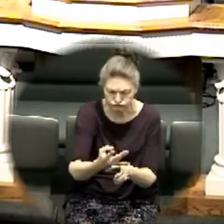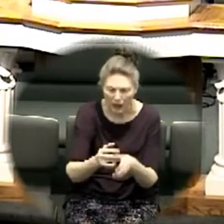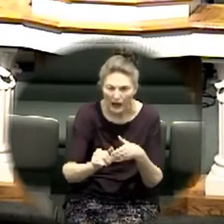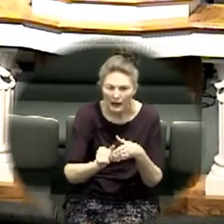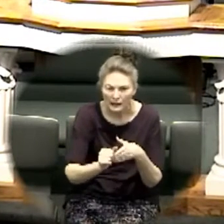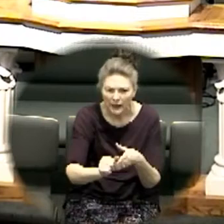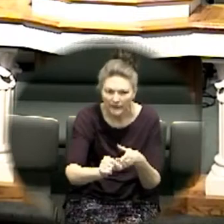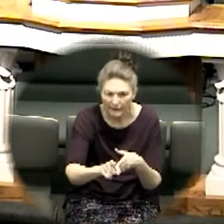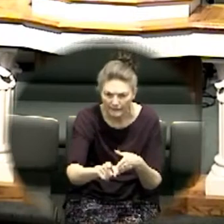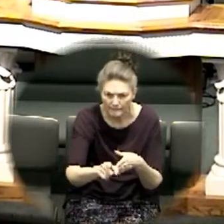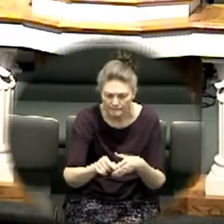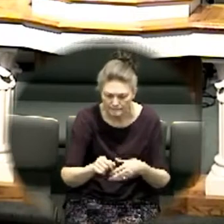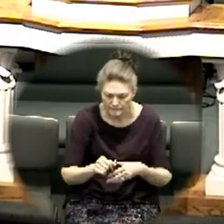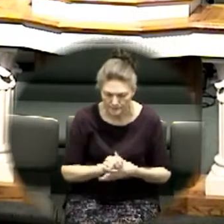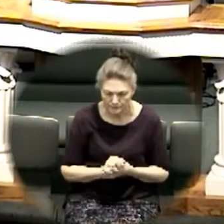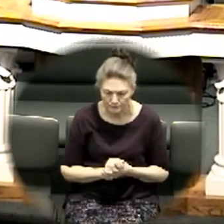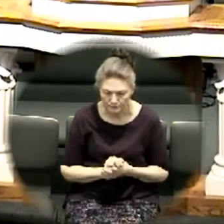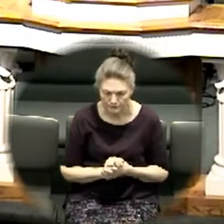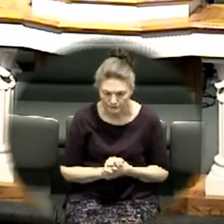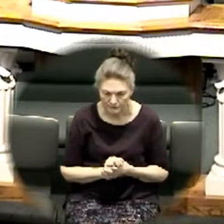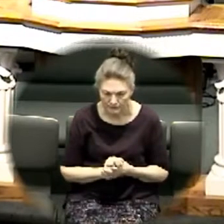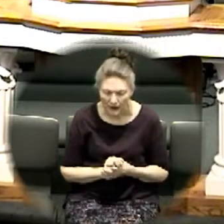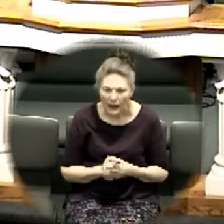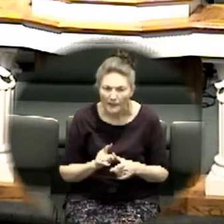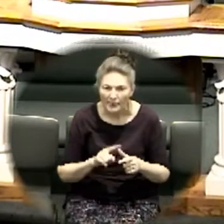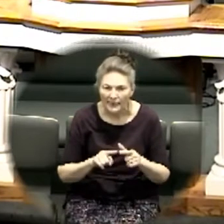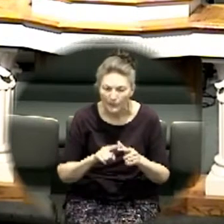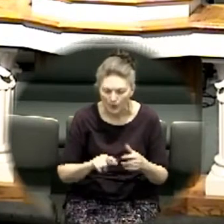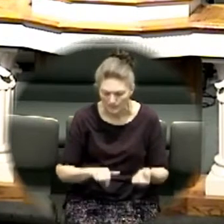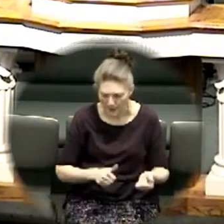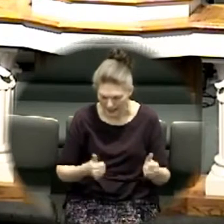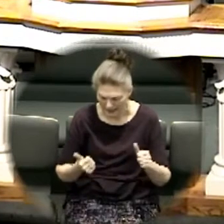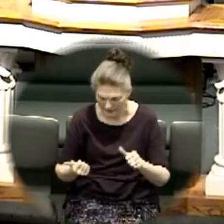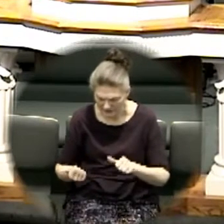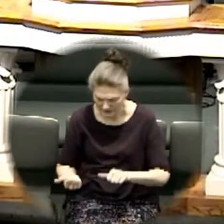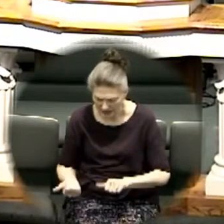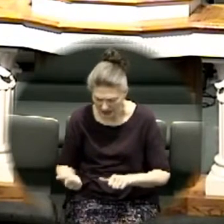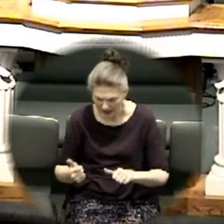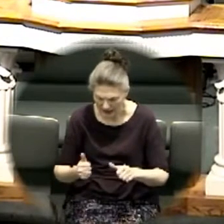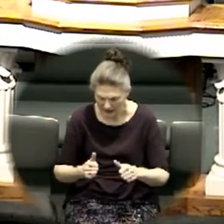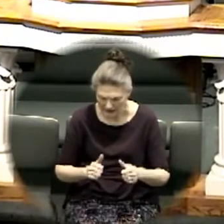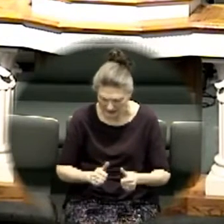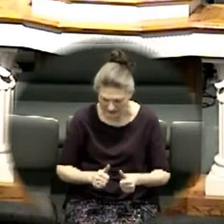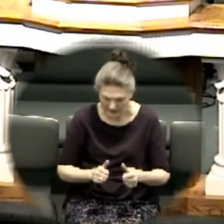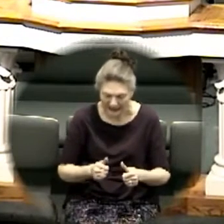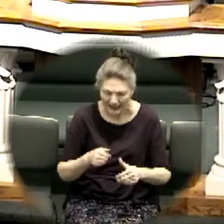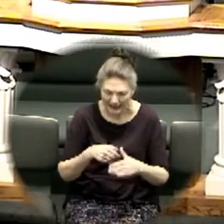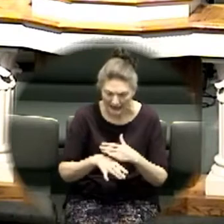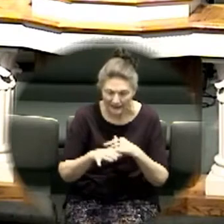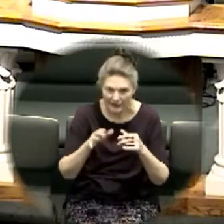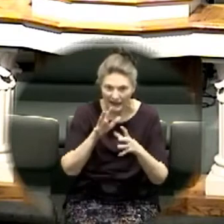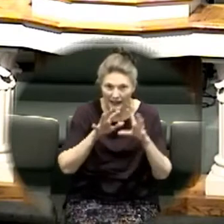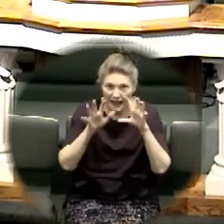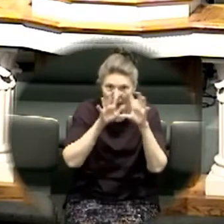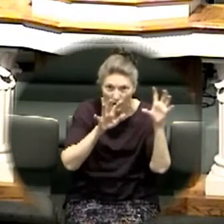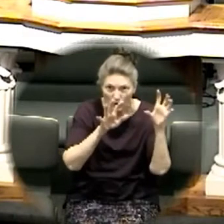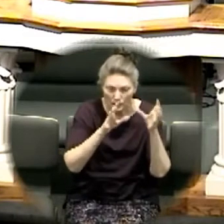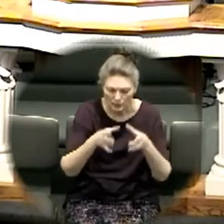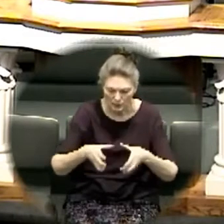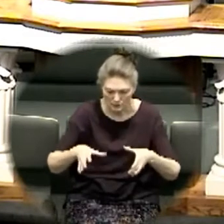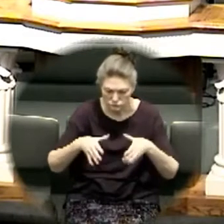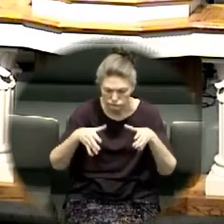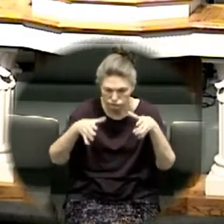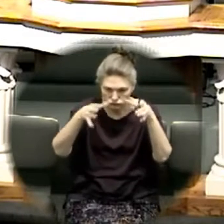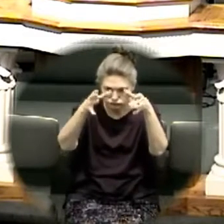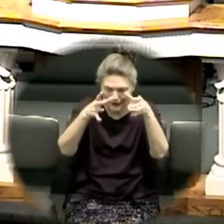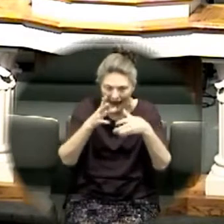the level of the water it says they were baptized unto moses in the cloud and in the sea in the presence and